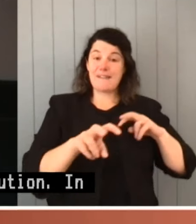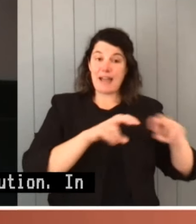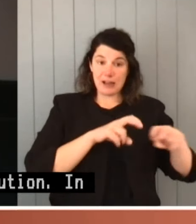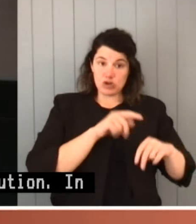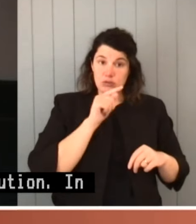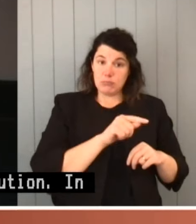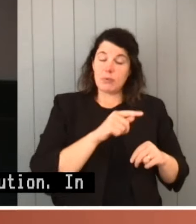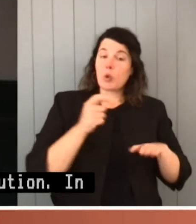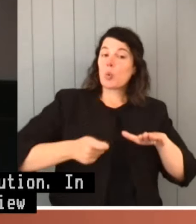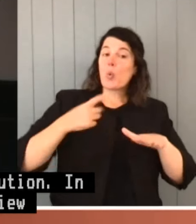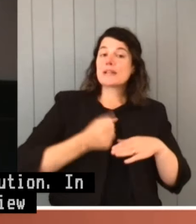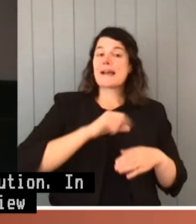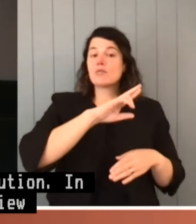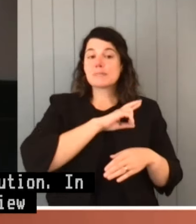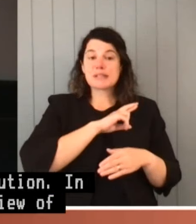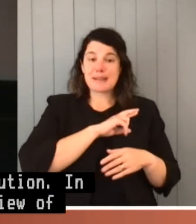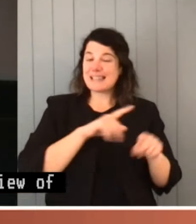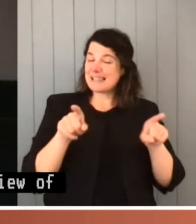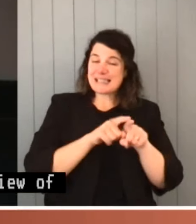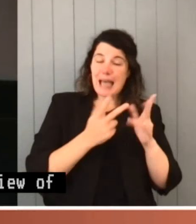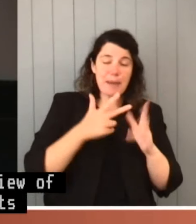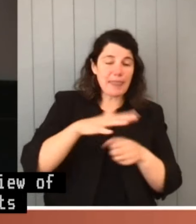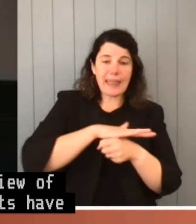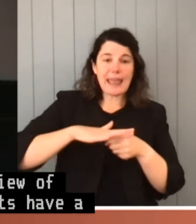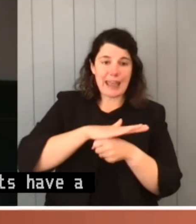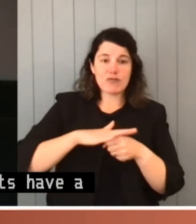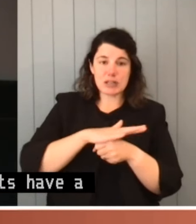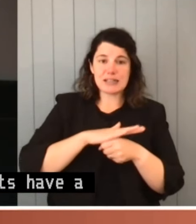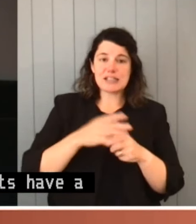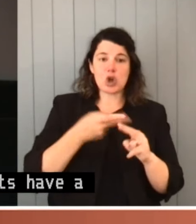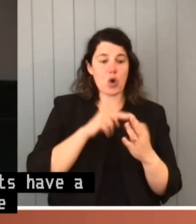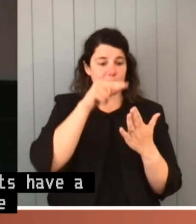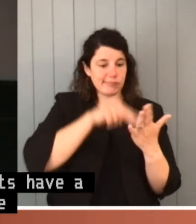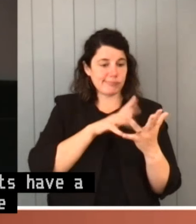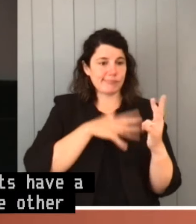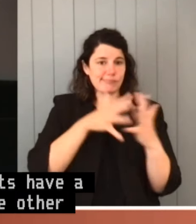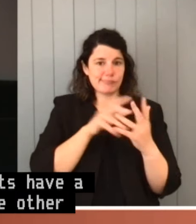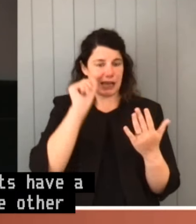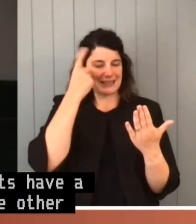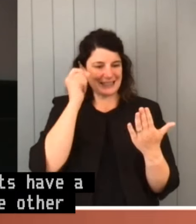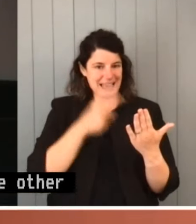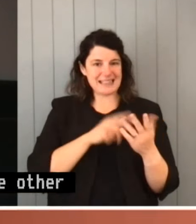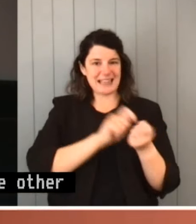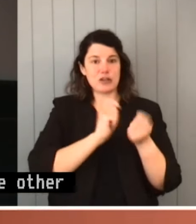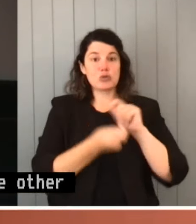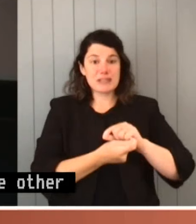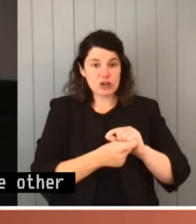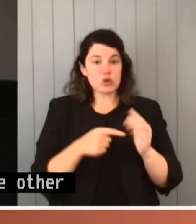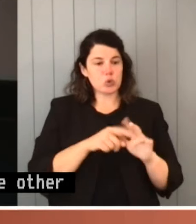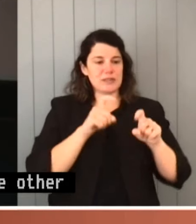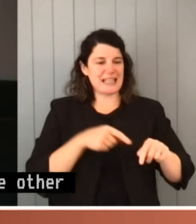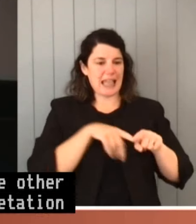courts have a responsibility, as with the other areas of statutory interpretation and constitutional interpretation, to stay within their boundaries.